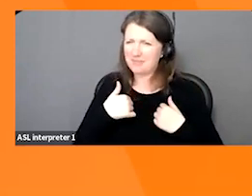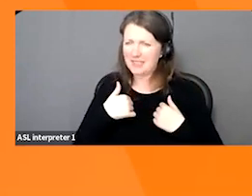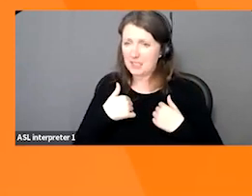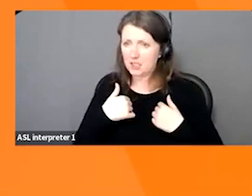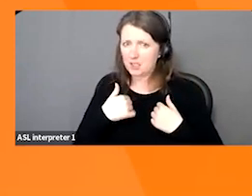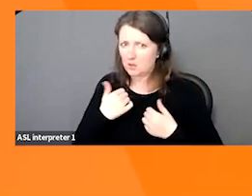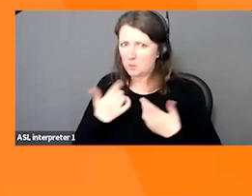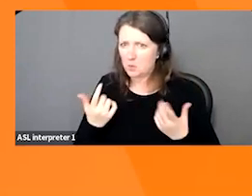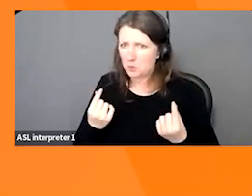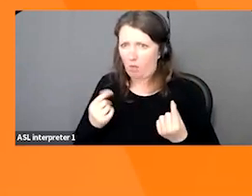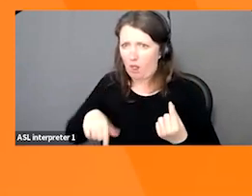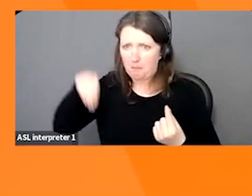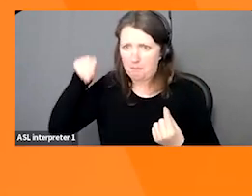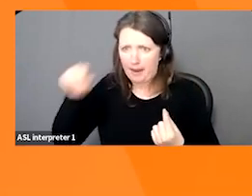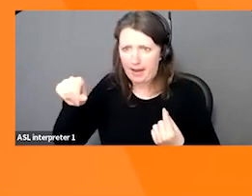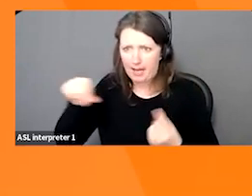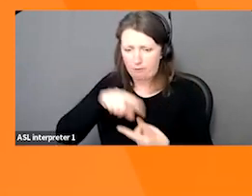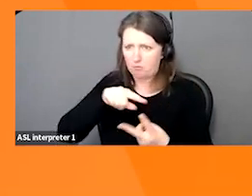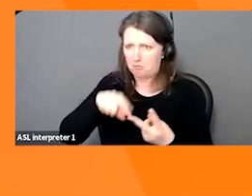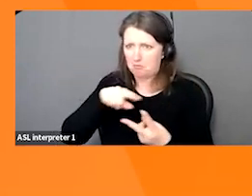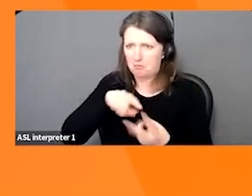to the other account since I will not be using it?